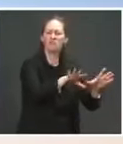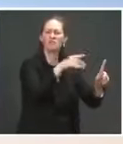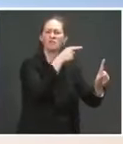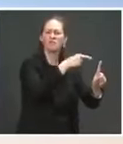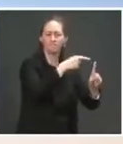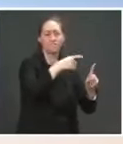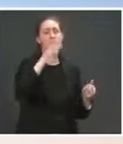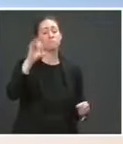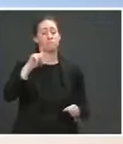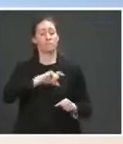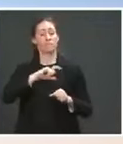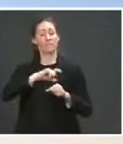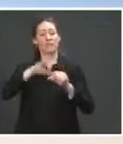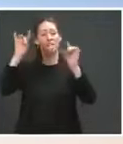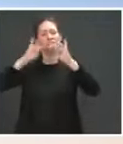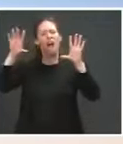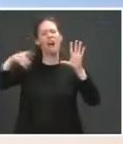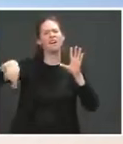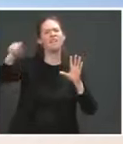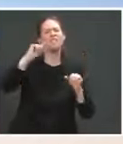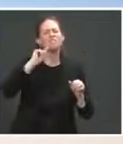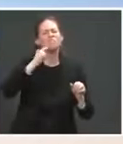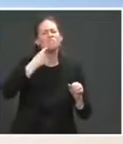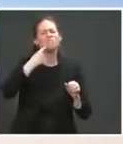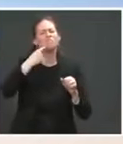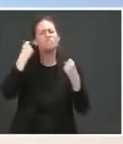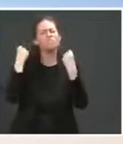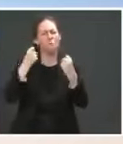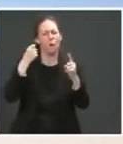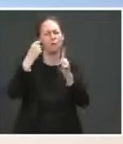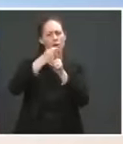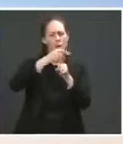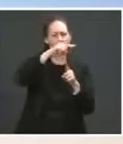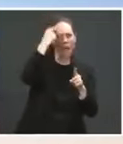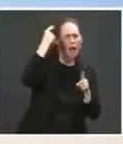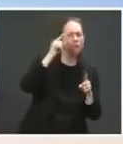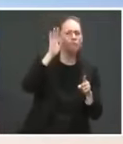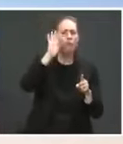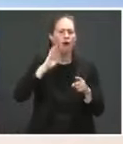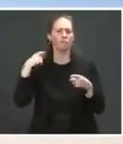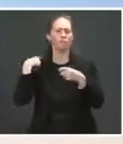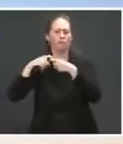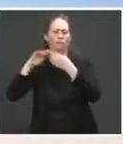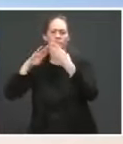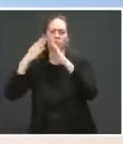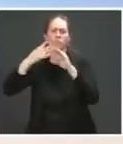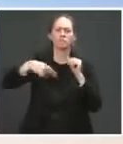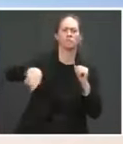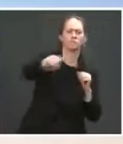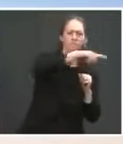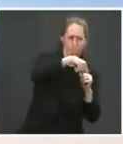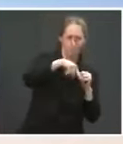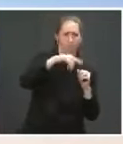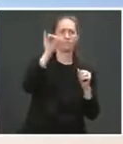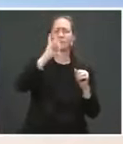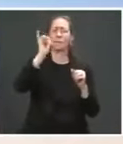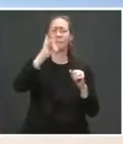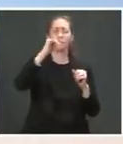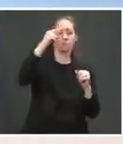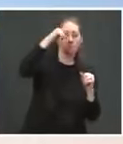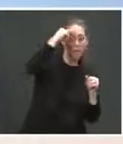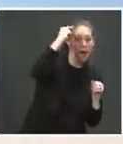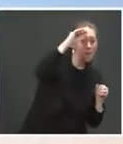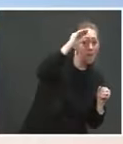impacts Black and Latino people in communities, and that Black women and girls, like Black men and boys, experience higher rates of